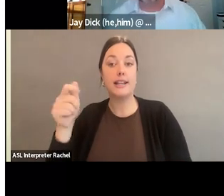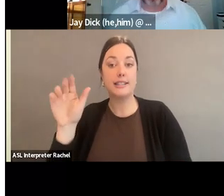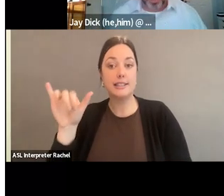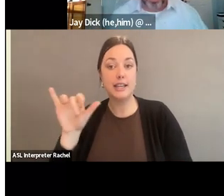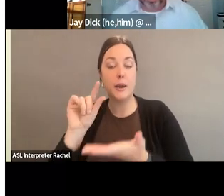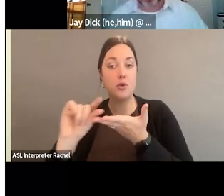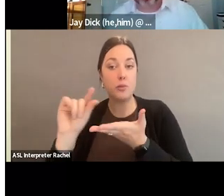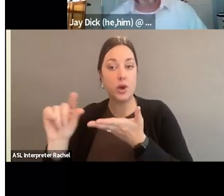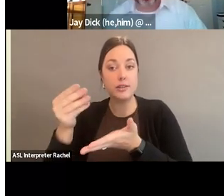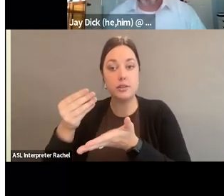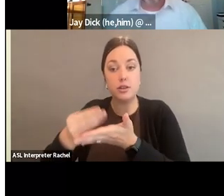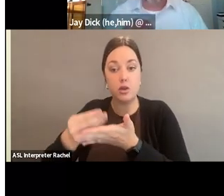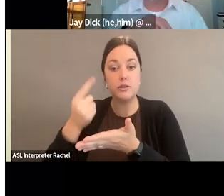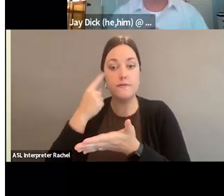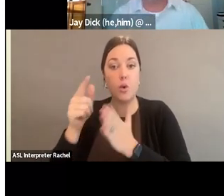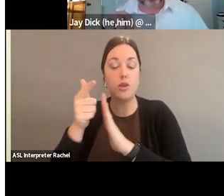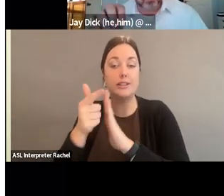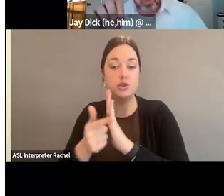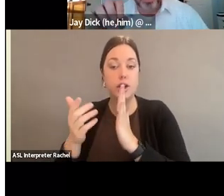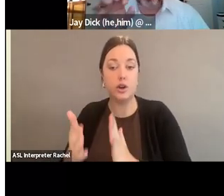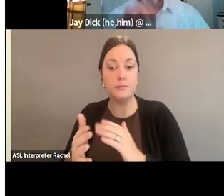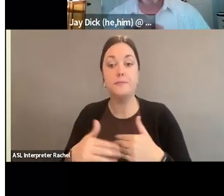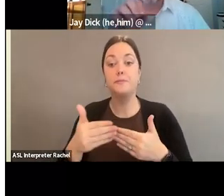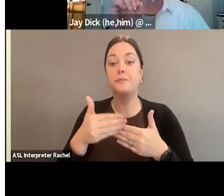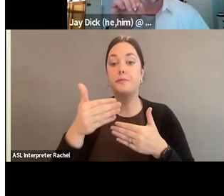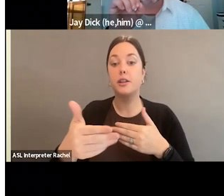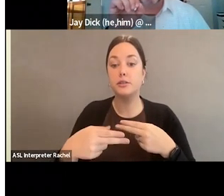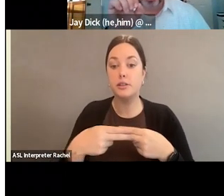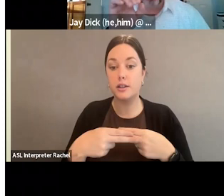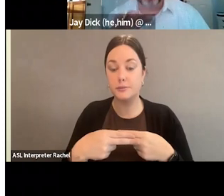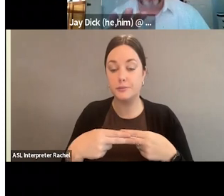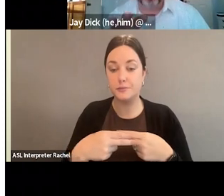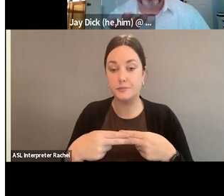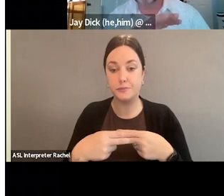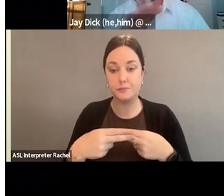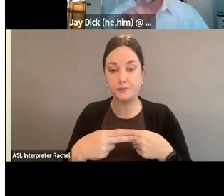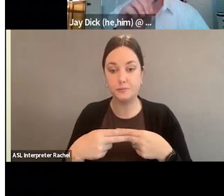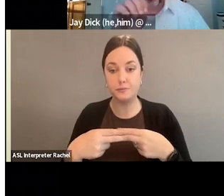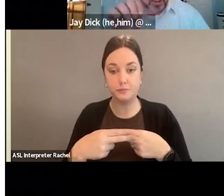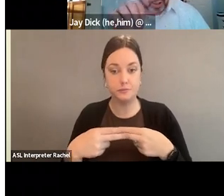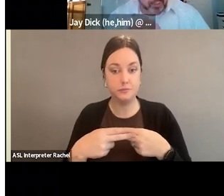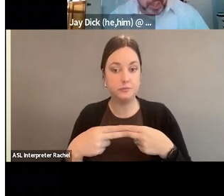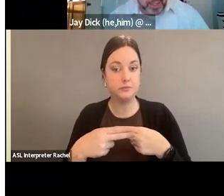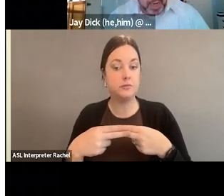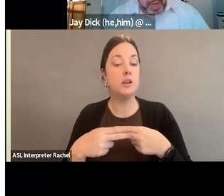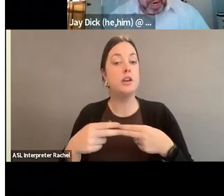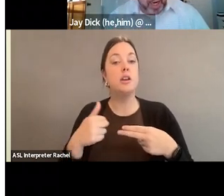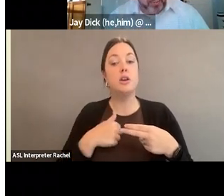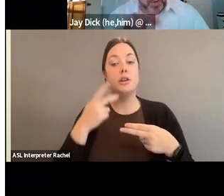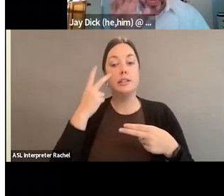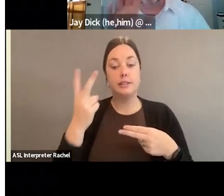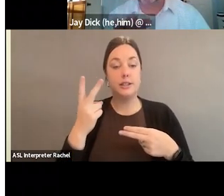dollars for the legislature there. Next slide. You can see from this who – which state does what.